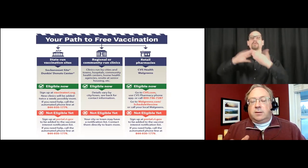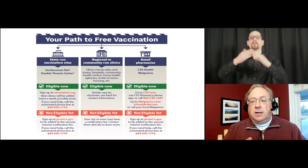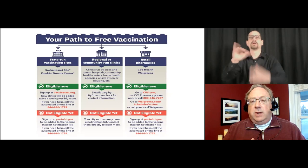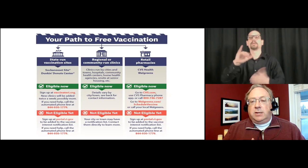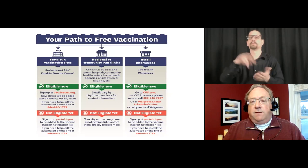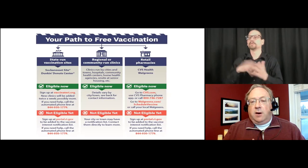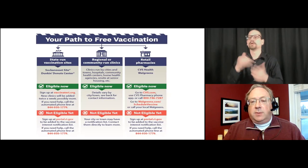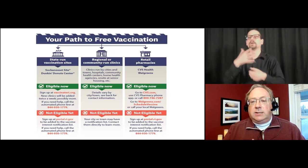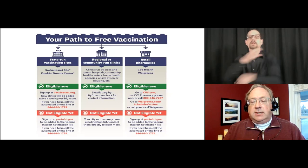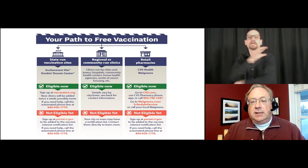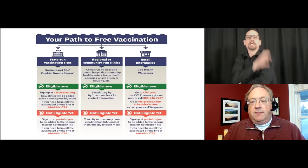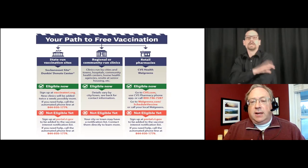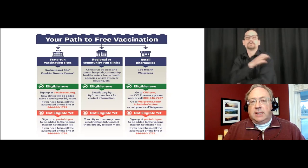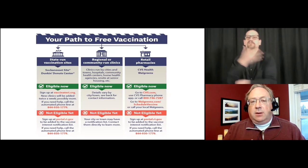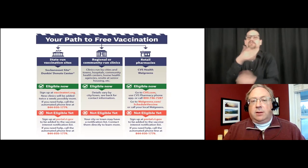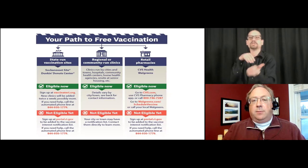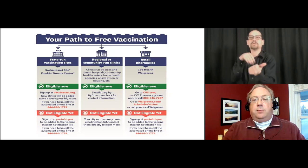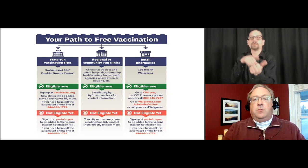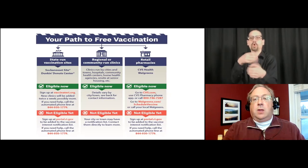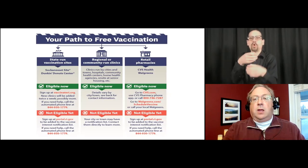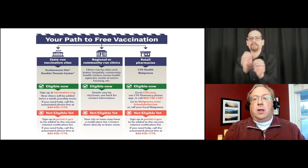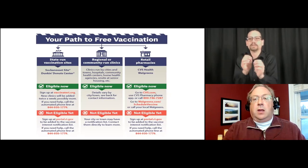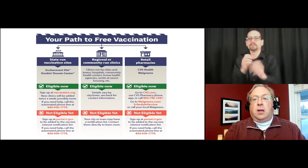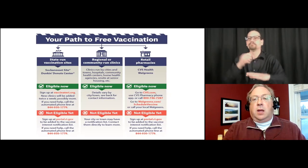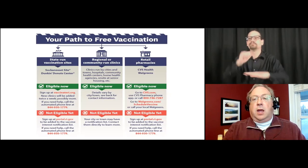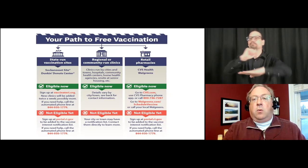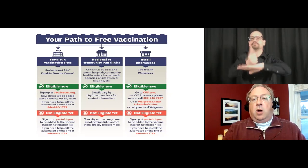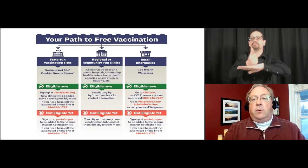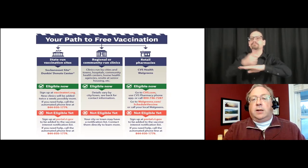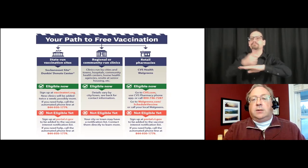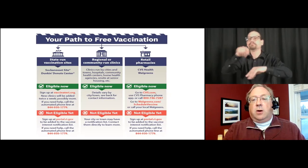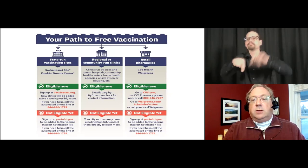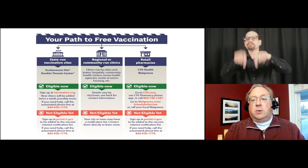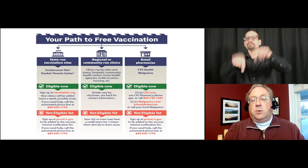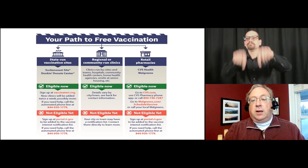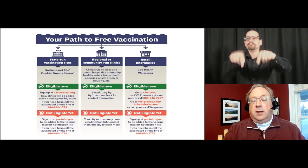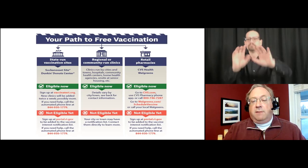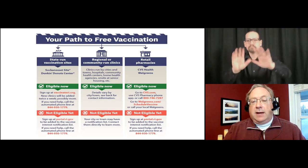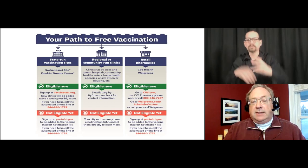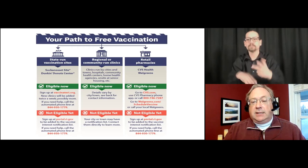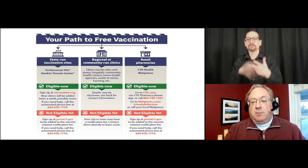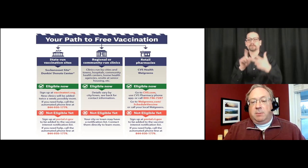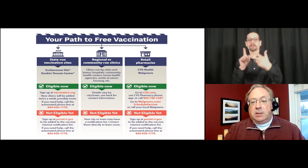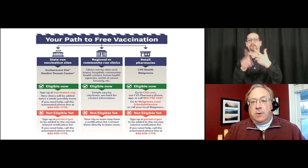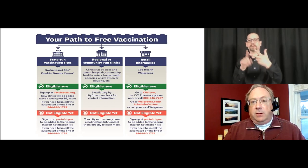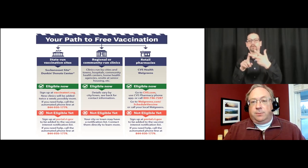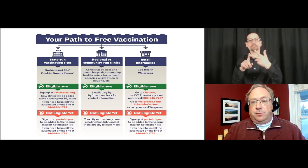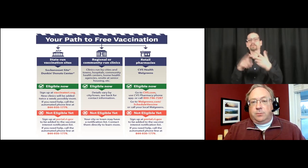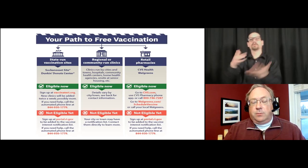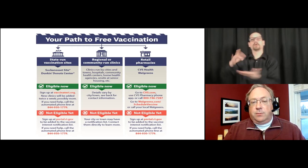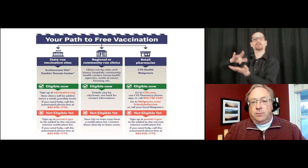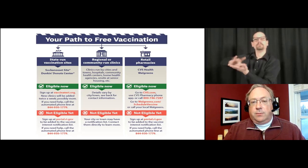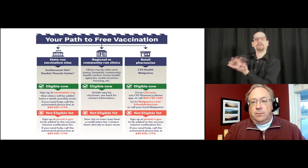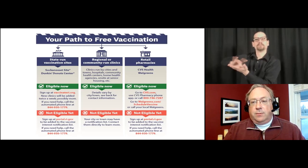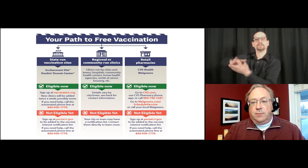You also see retail pharmacies like CVS Health and Walgreens are also doing vaccines for people as well.